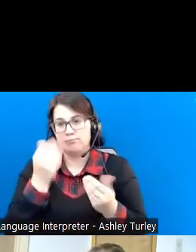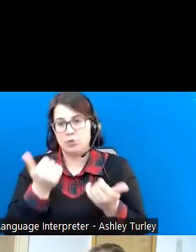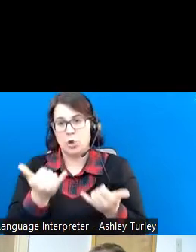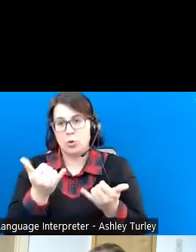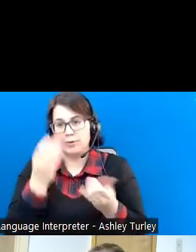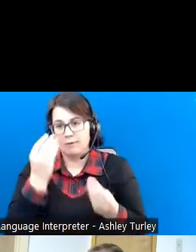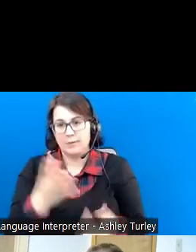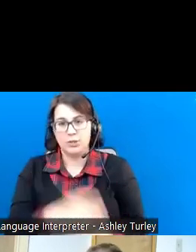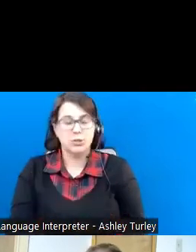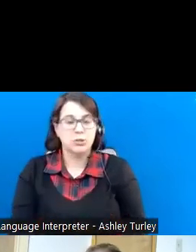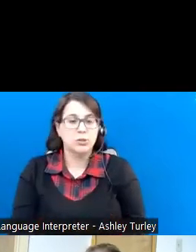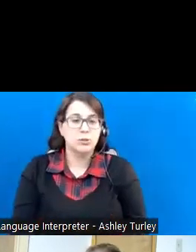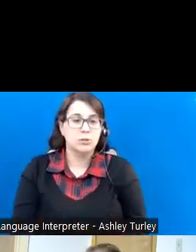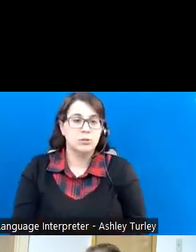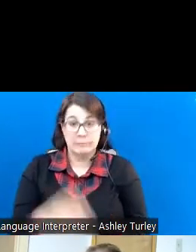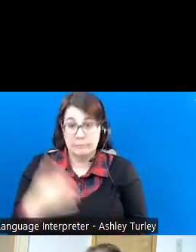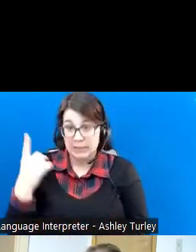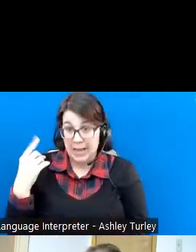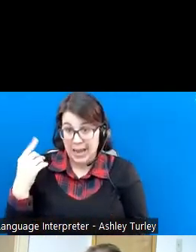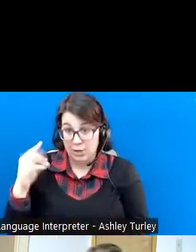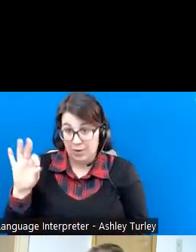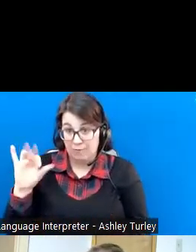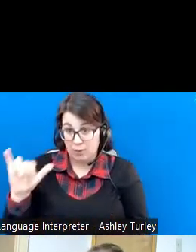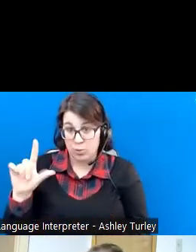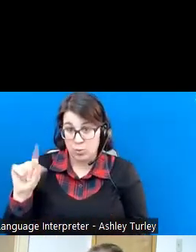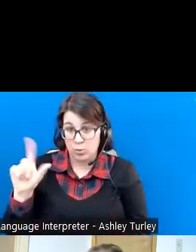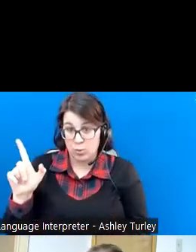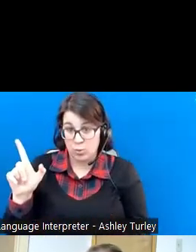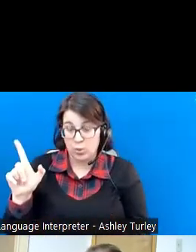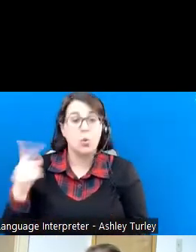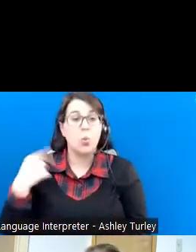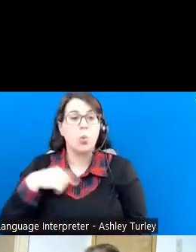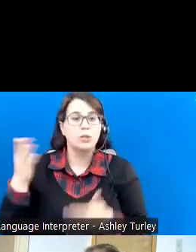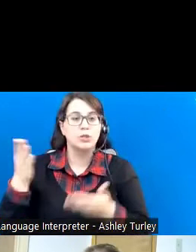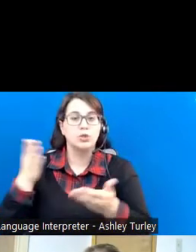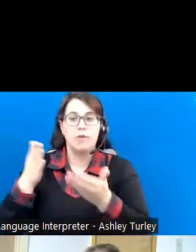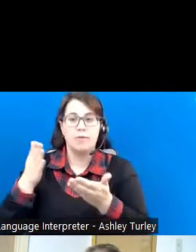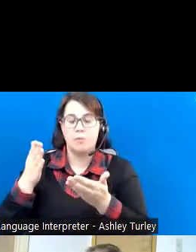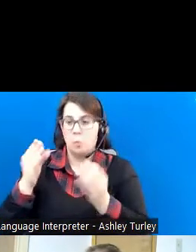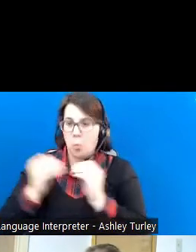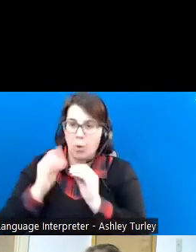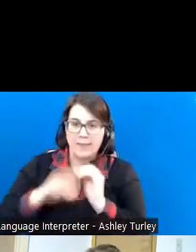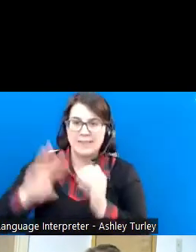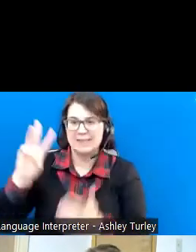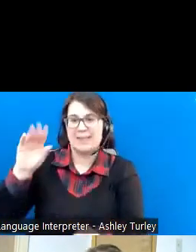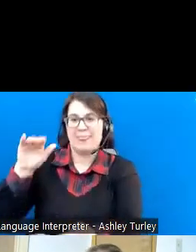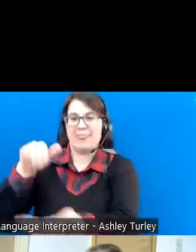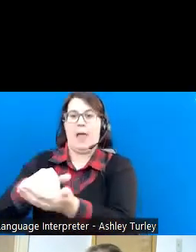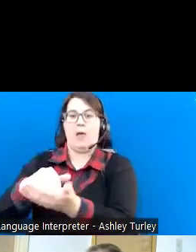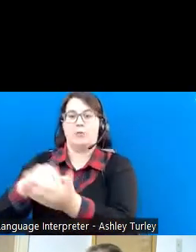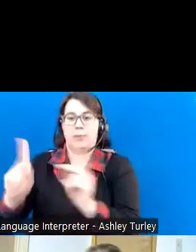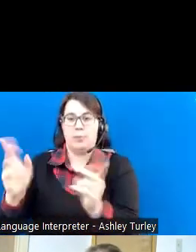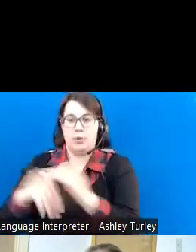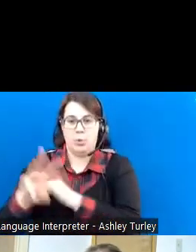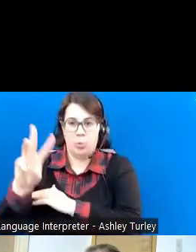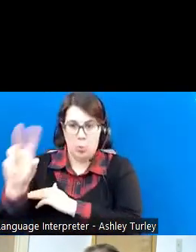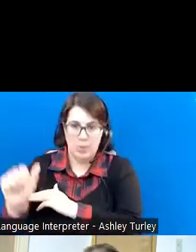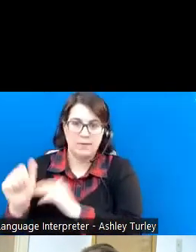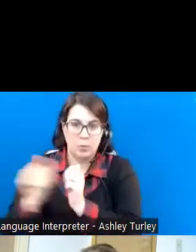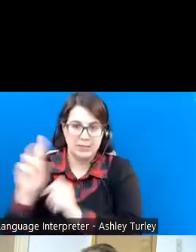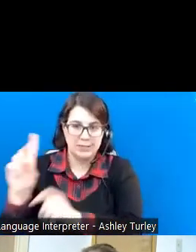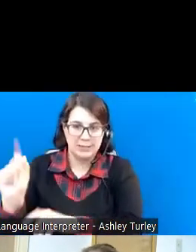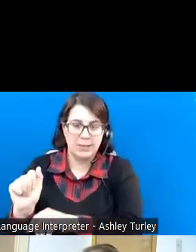last year in physical year 2021, DRS served well over 6,000 West Virginians with disabilities